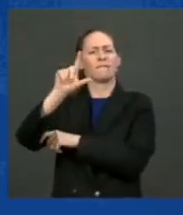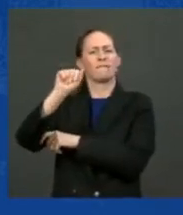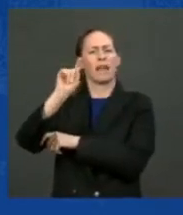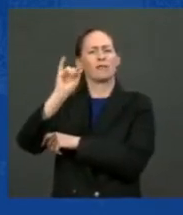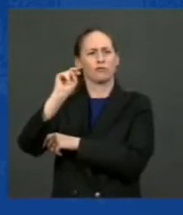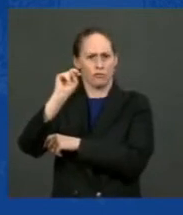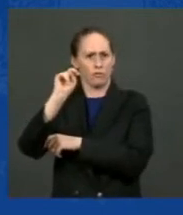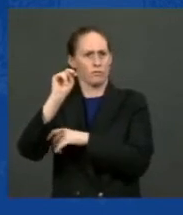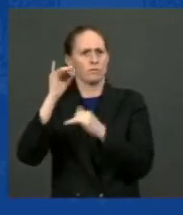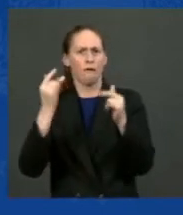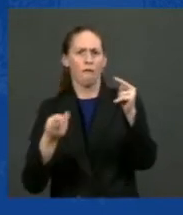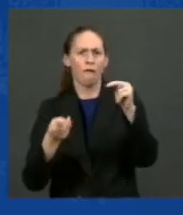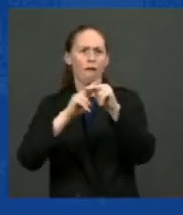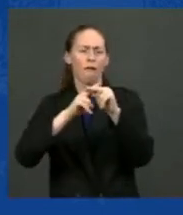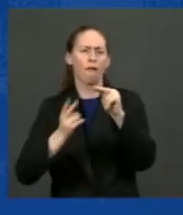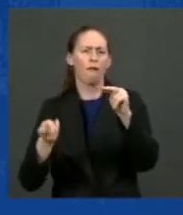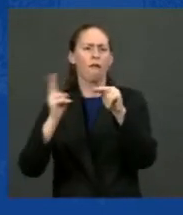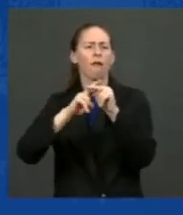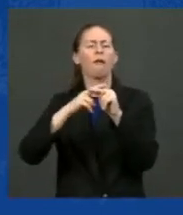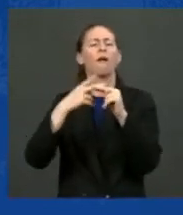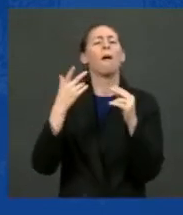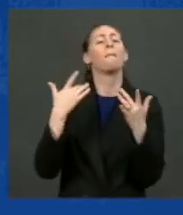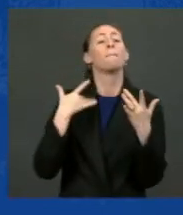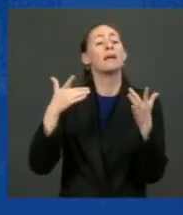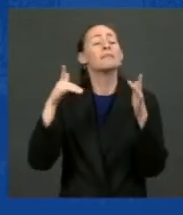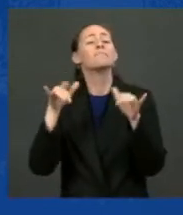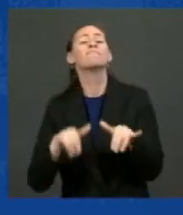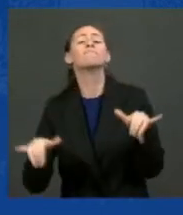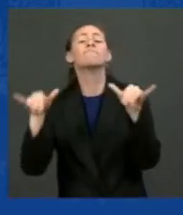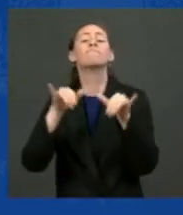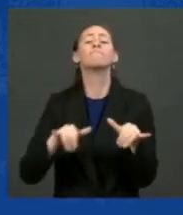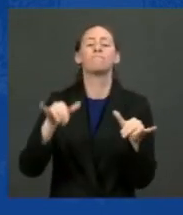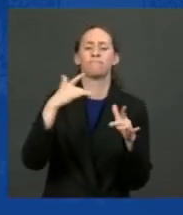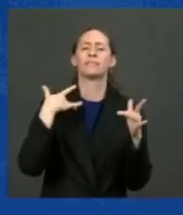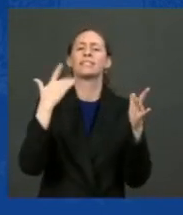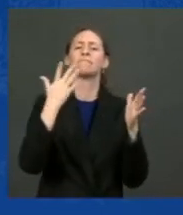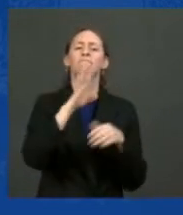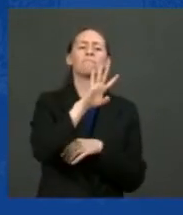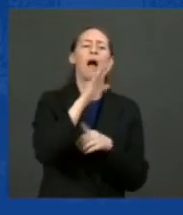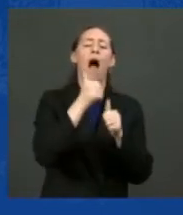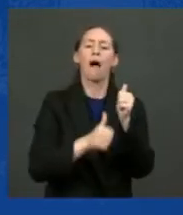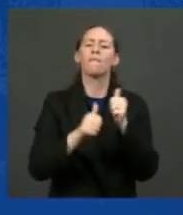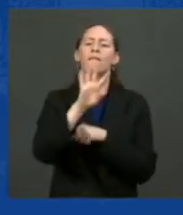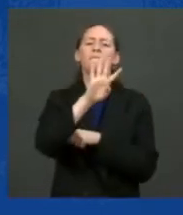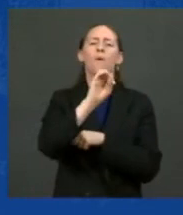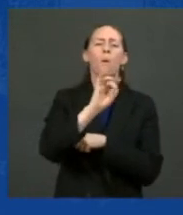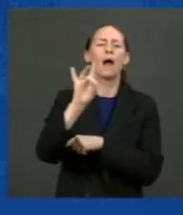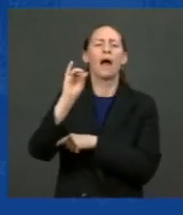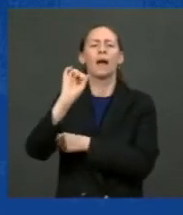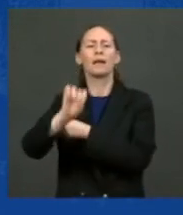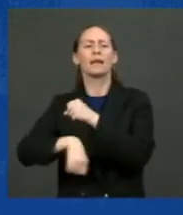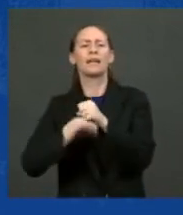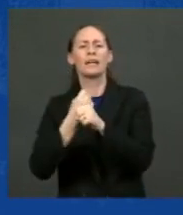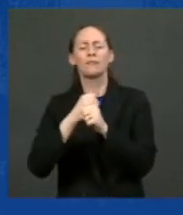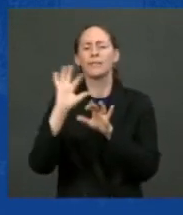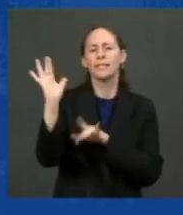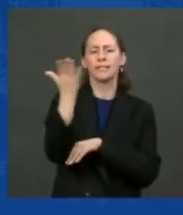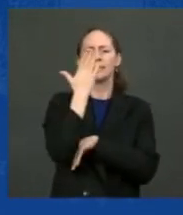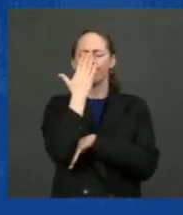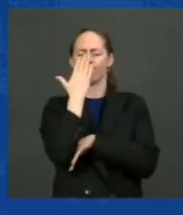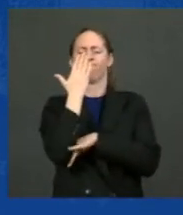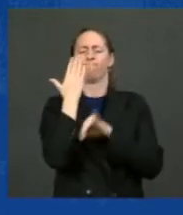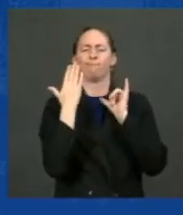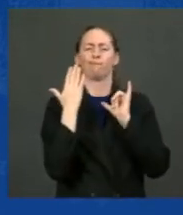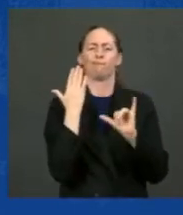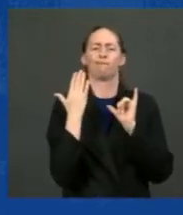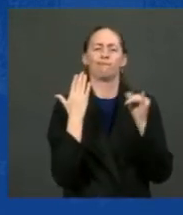in America, there's an inflection point. We have to choose what direction we're going to go, what we're going to do. Not Democrat, Republican, but who